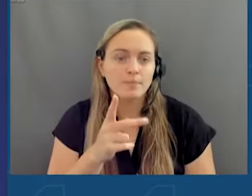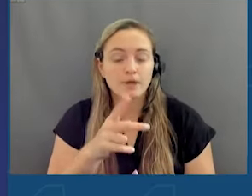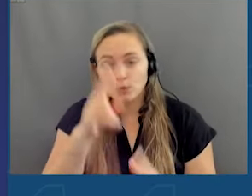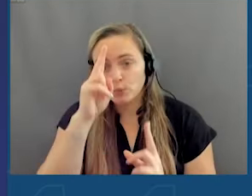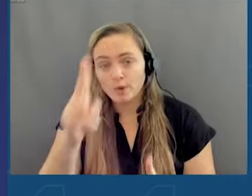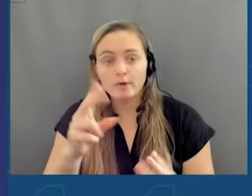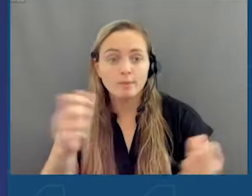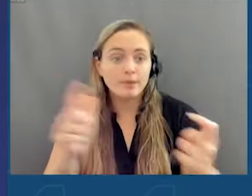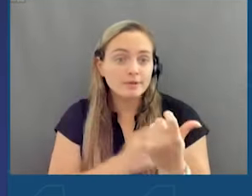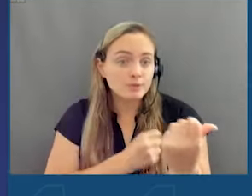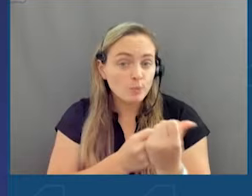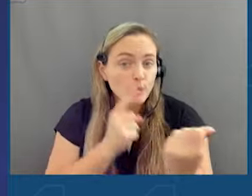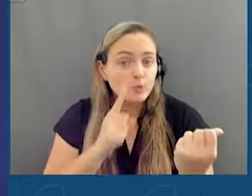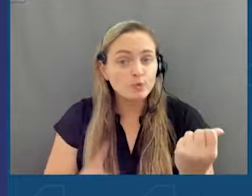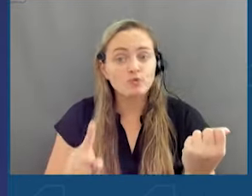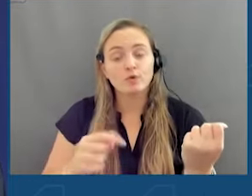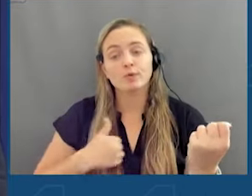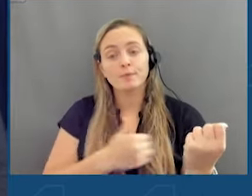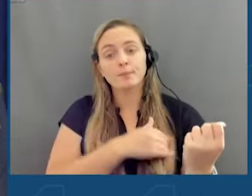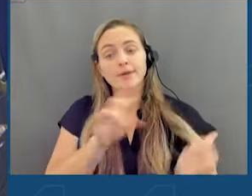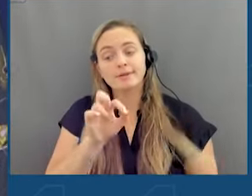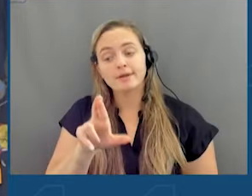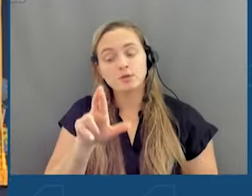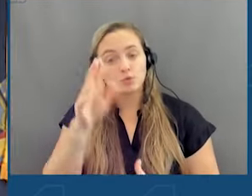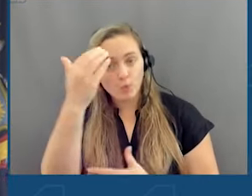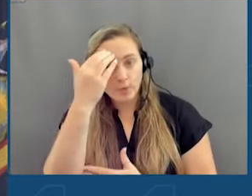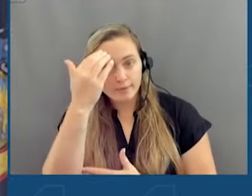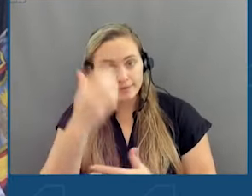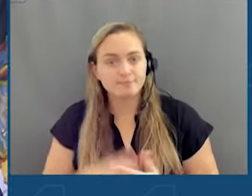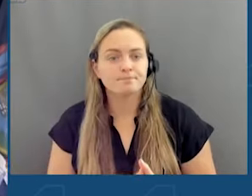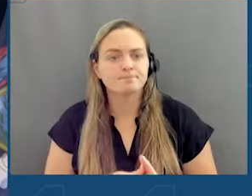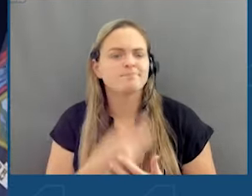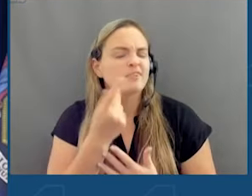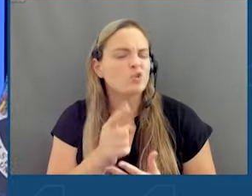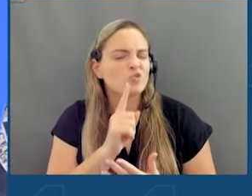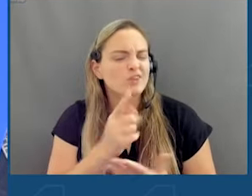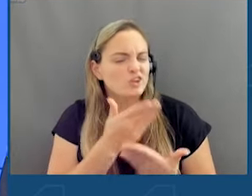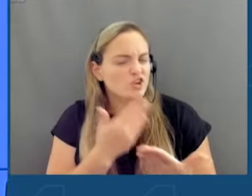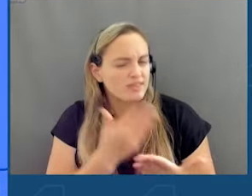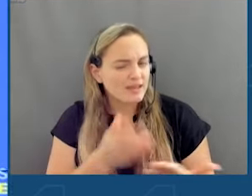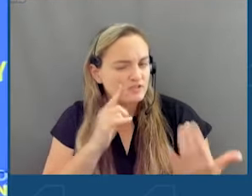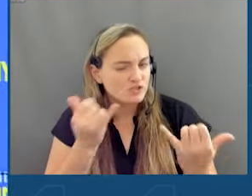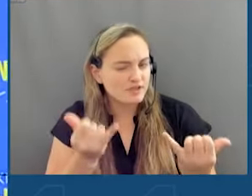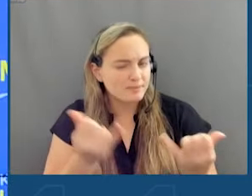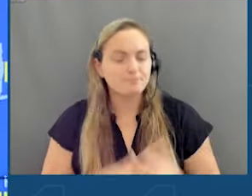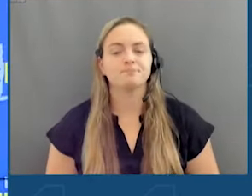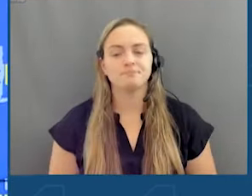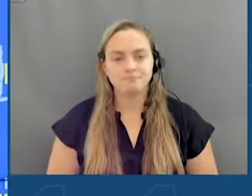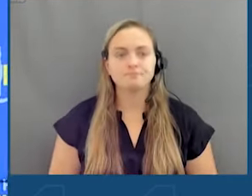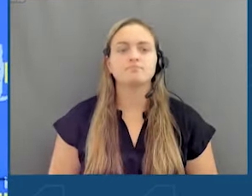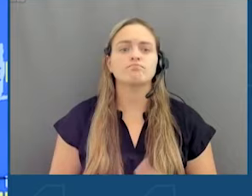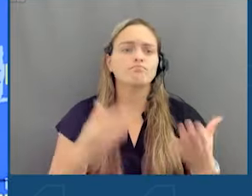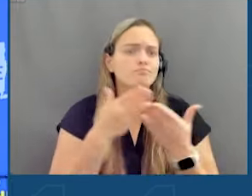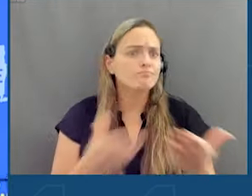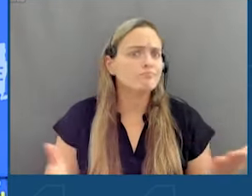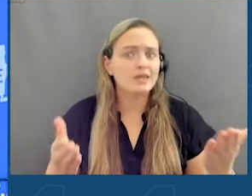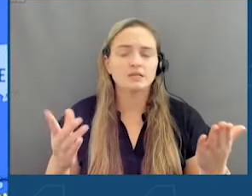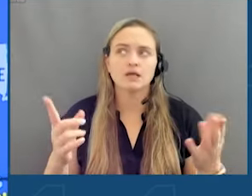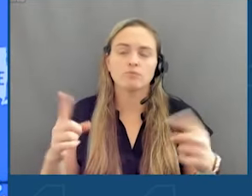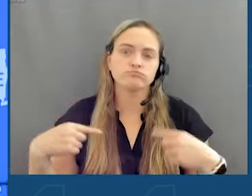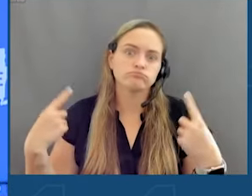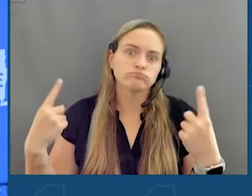supporters of breast cancer awareness. But today we're here to do a couple of really good things on things that are long overdue,